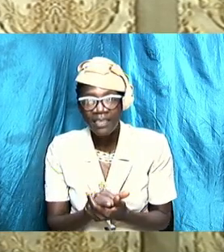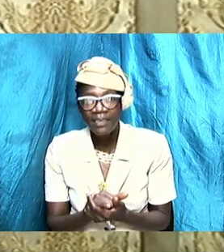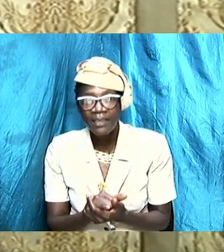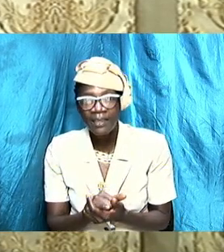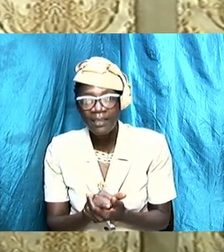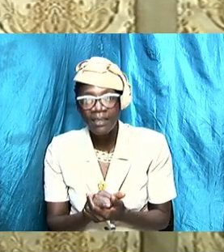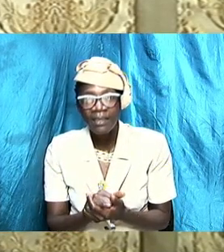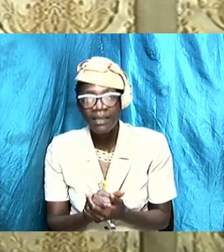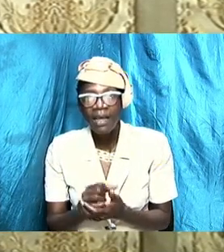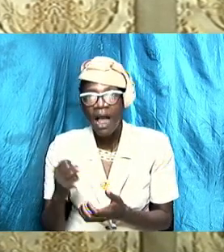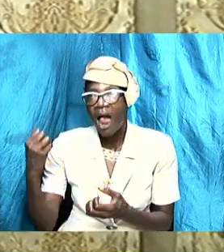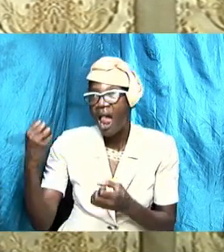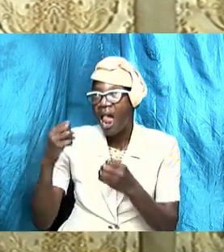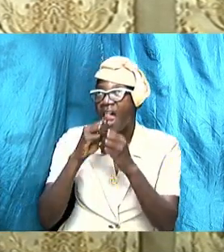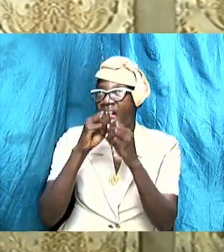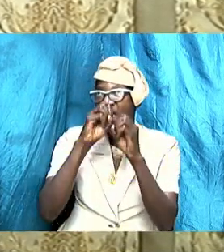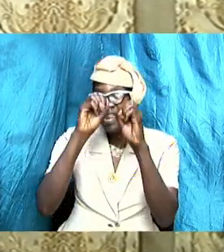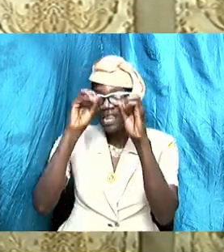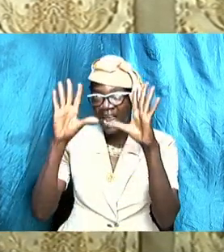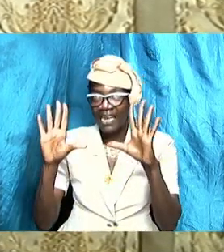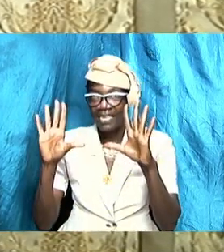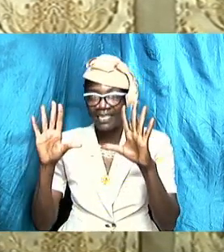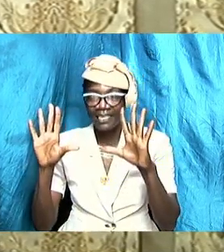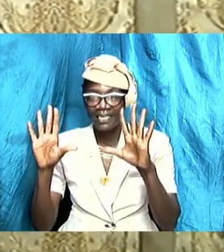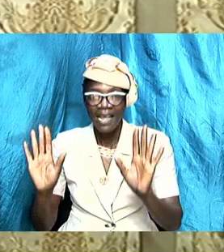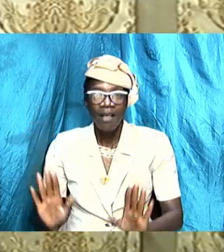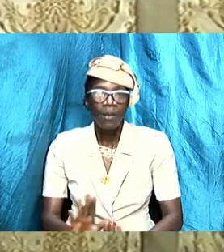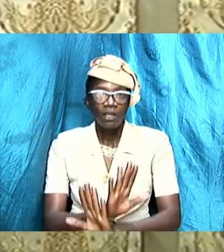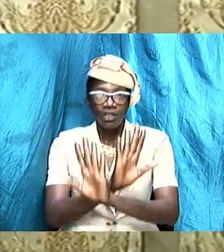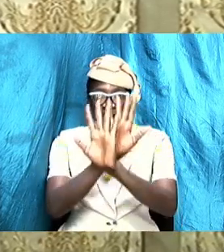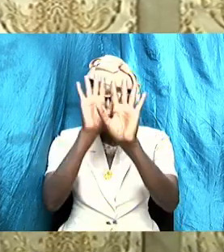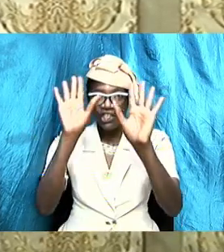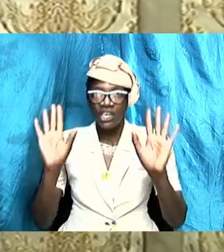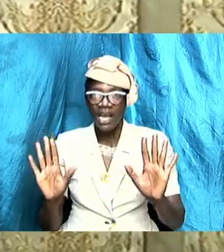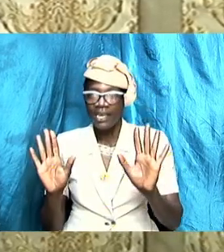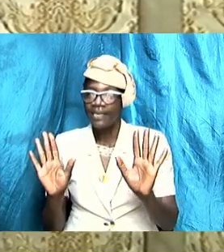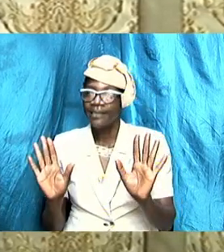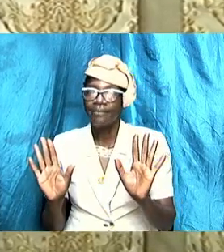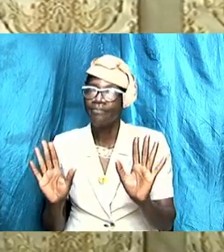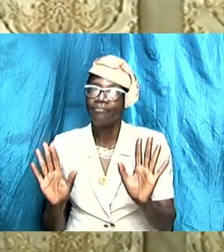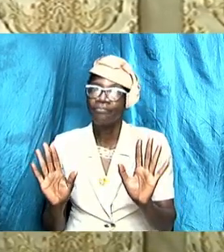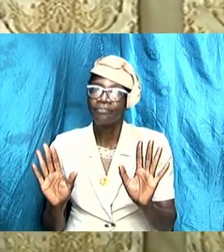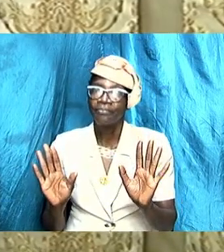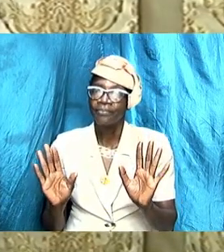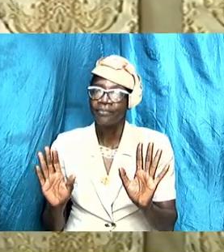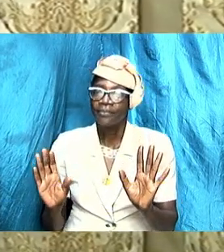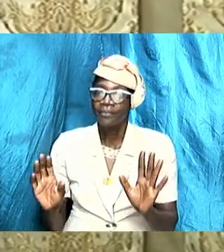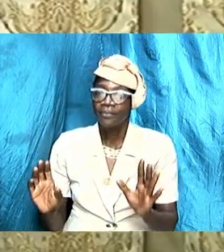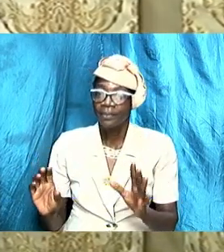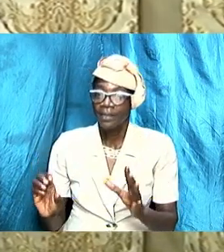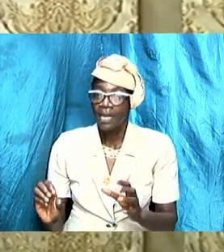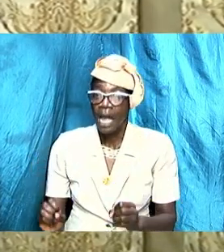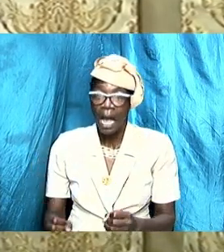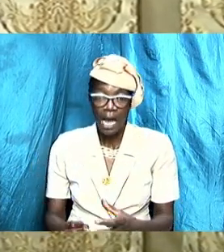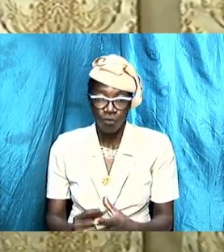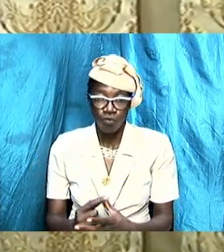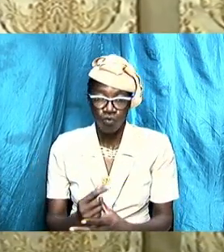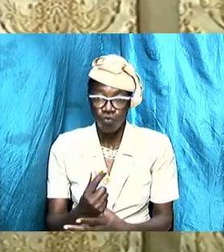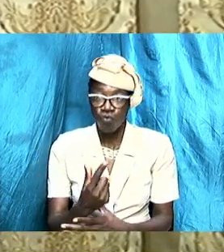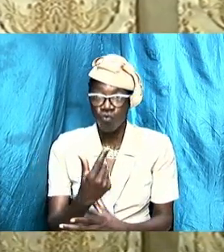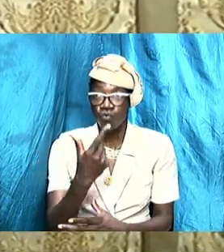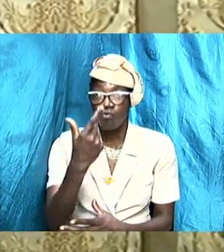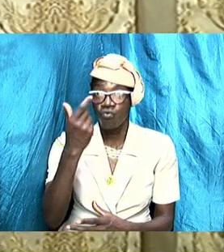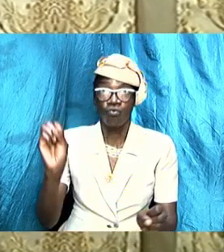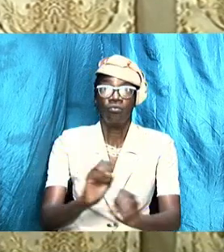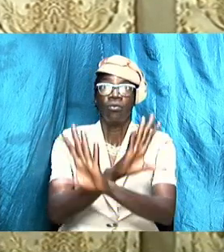light that shines and the illumination we walk in